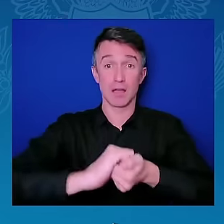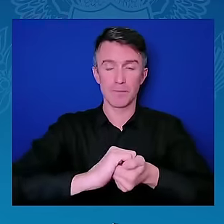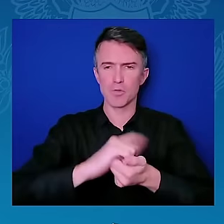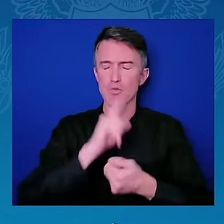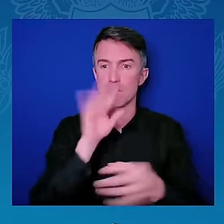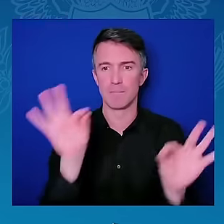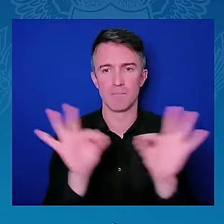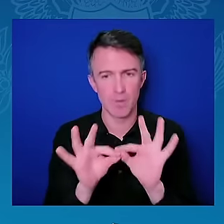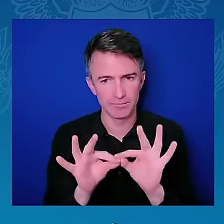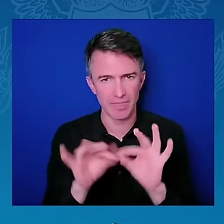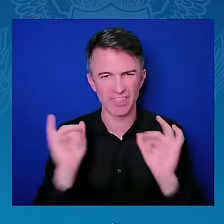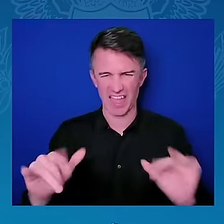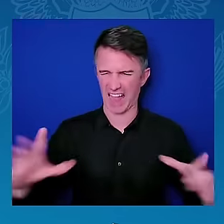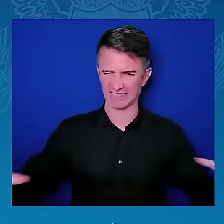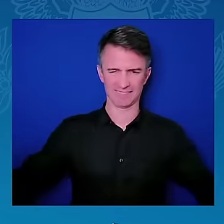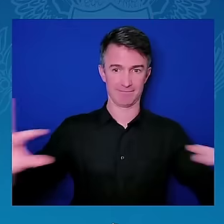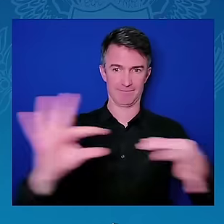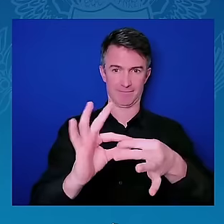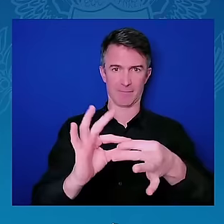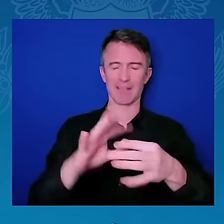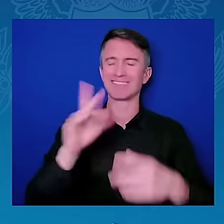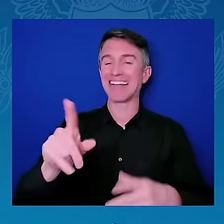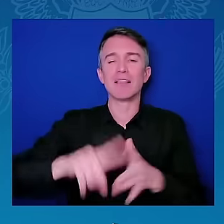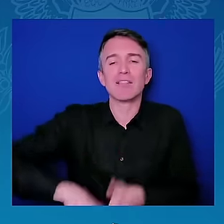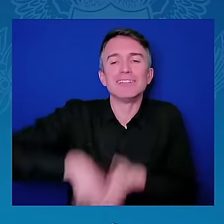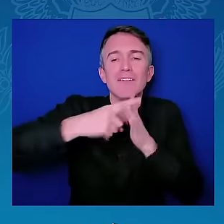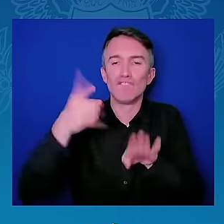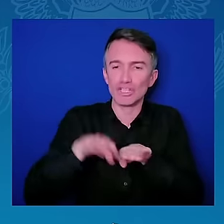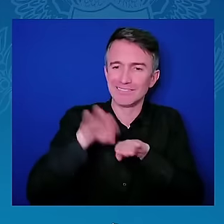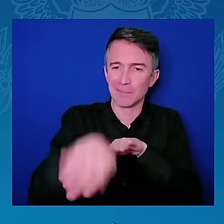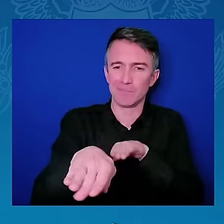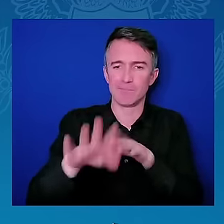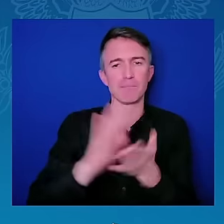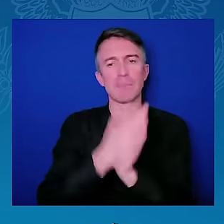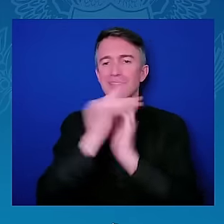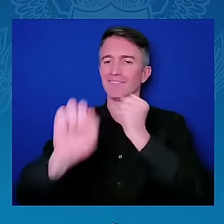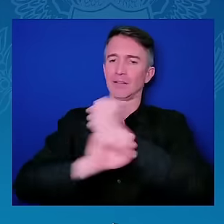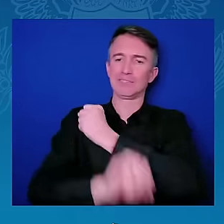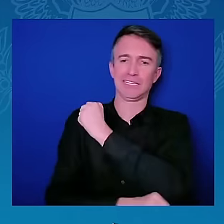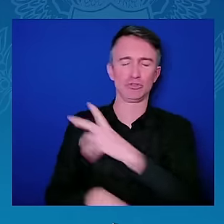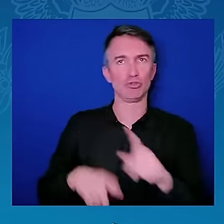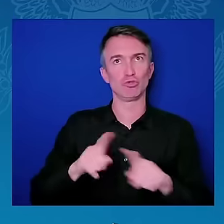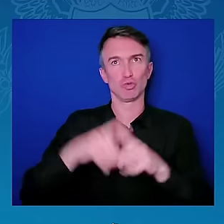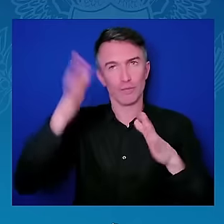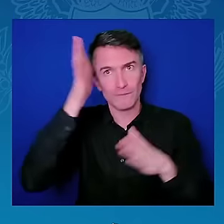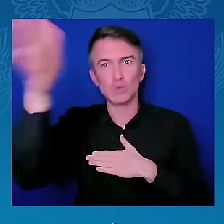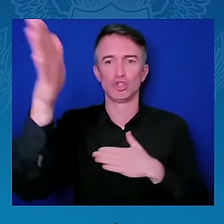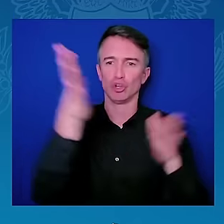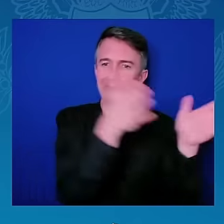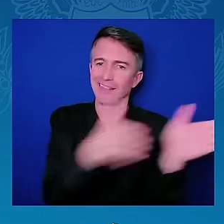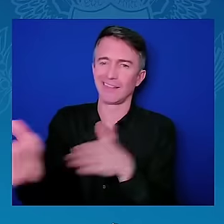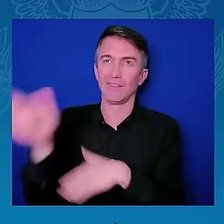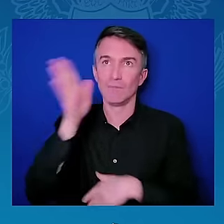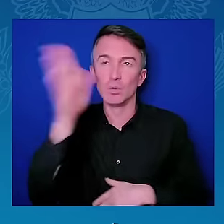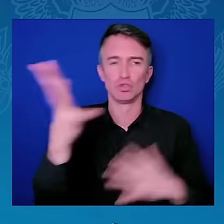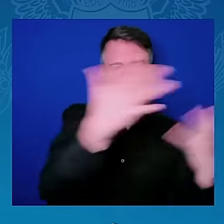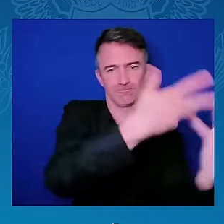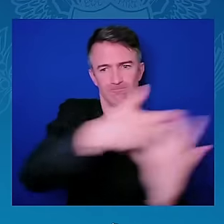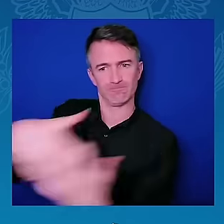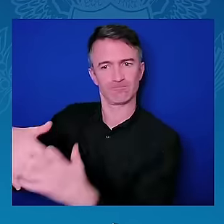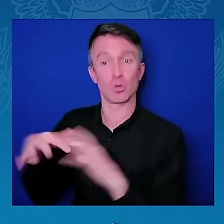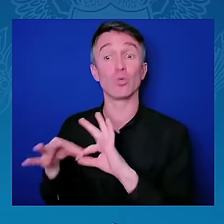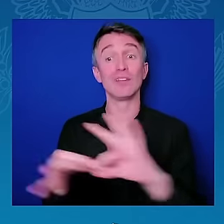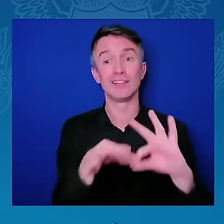these economies to thrive. I will also say I'm a big believer in public-private partnerships for two main reasons.